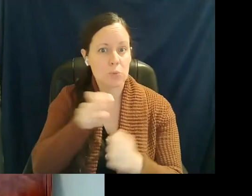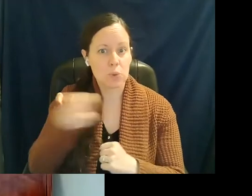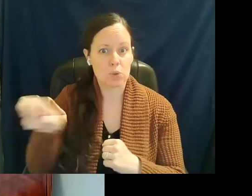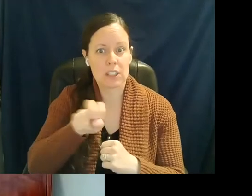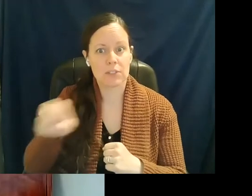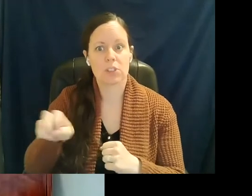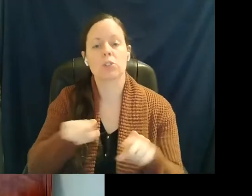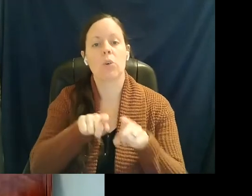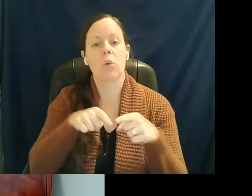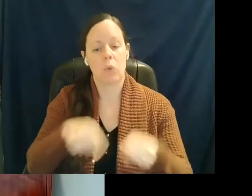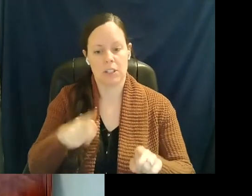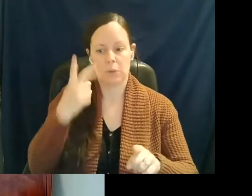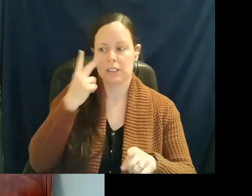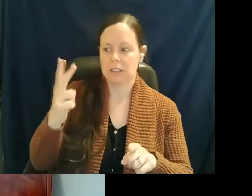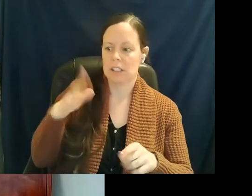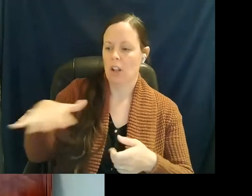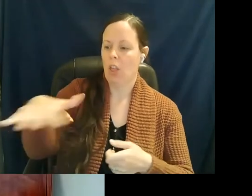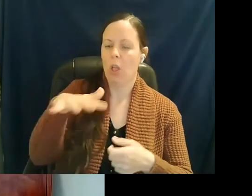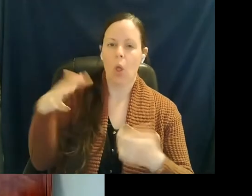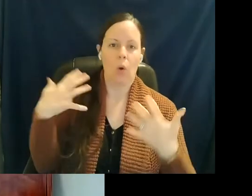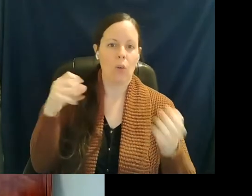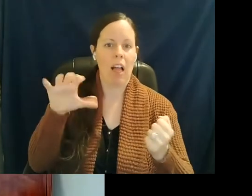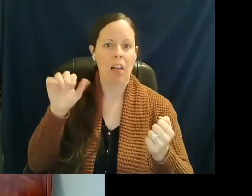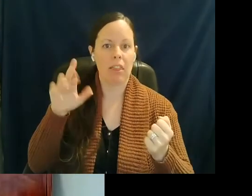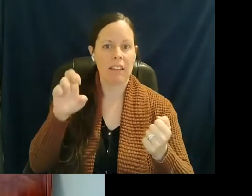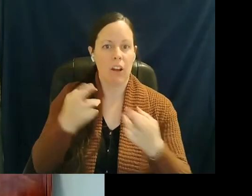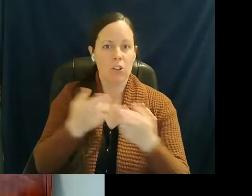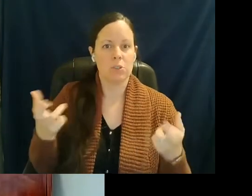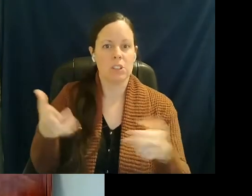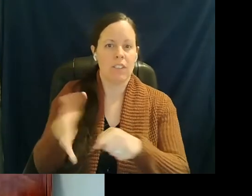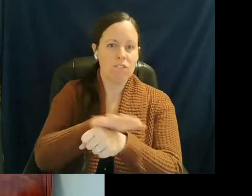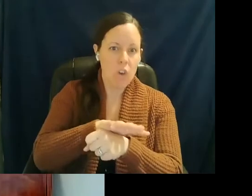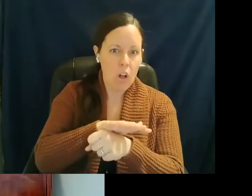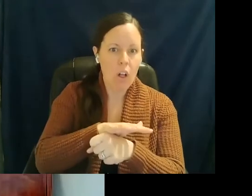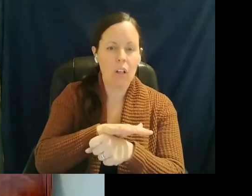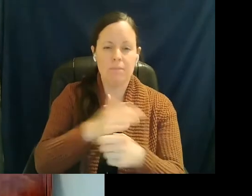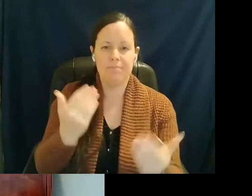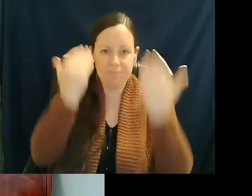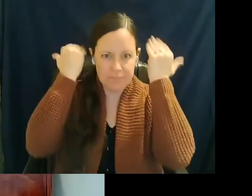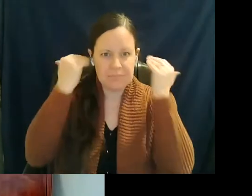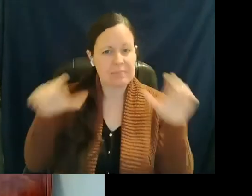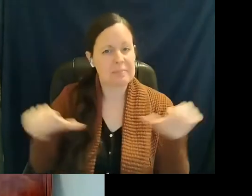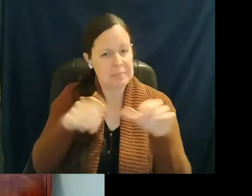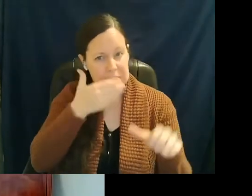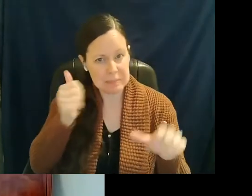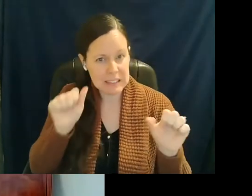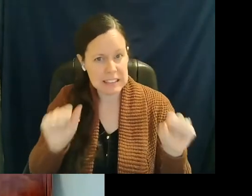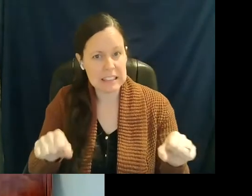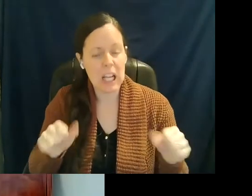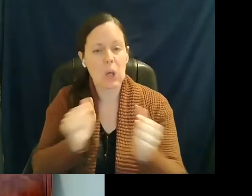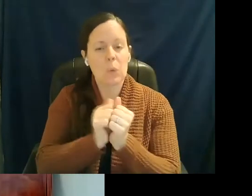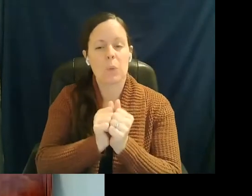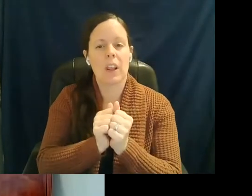see our local healthcare resources become full and overwhelmed. They're doing the best they can with converting